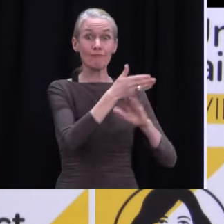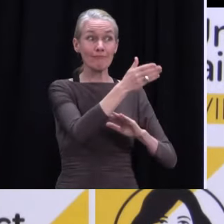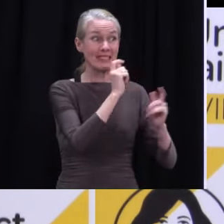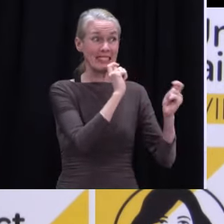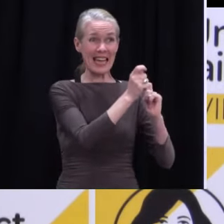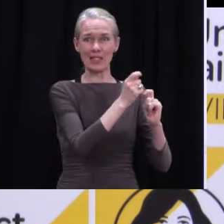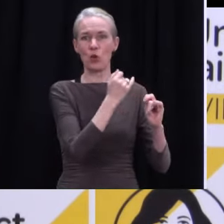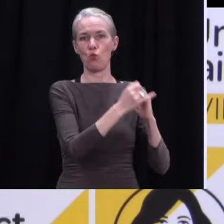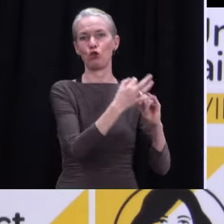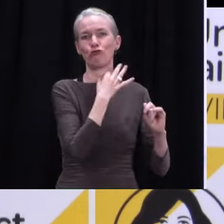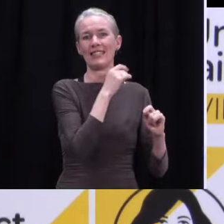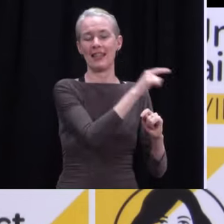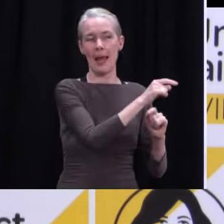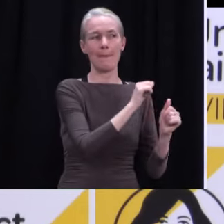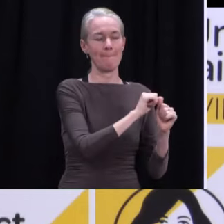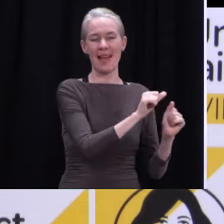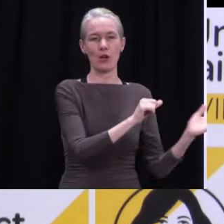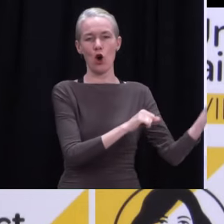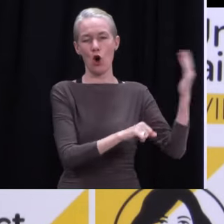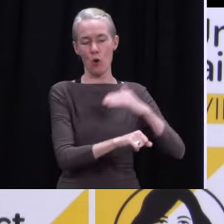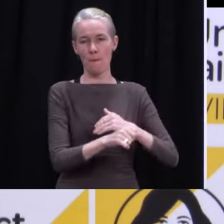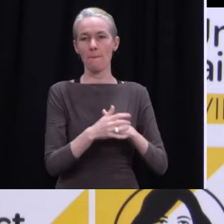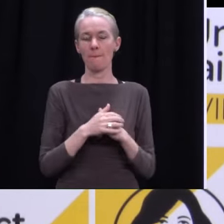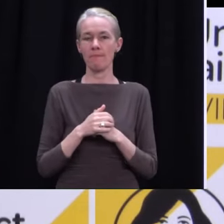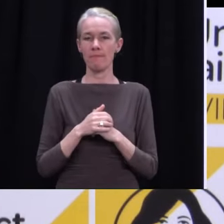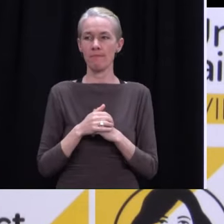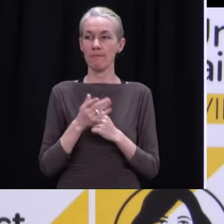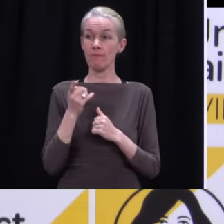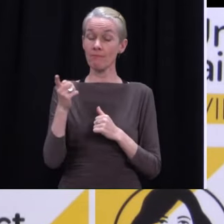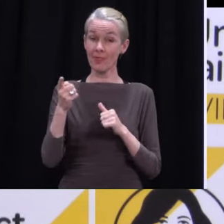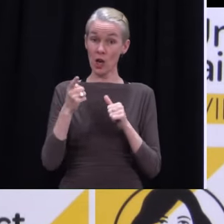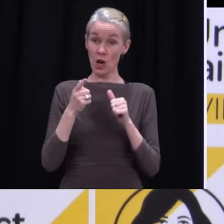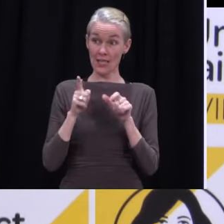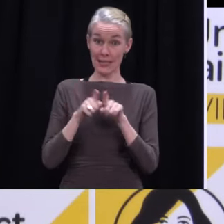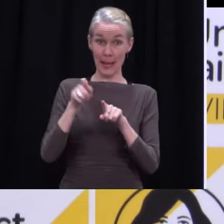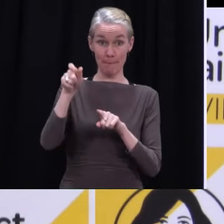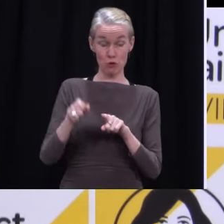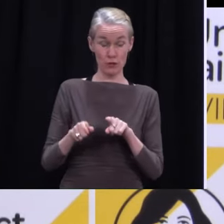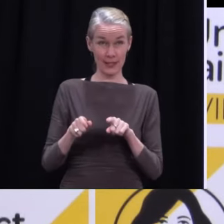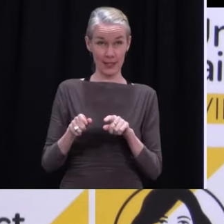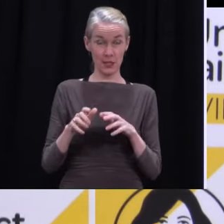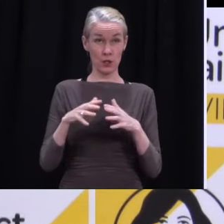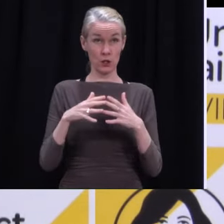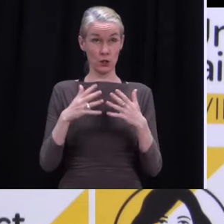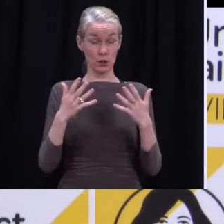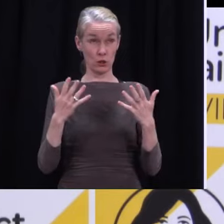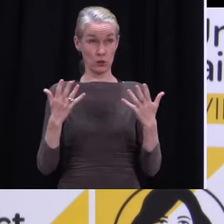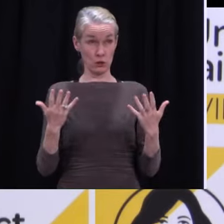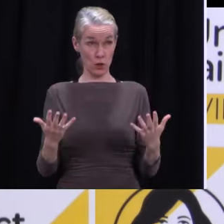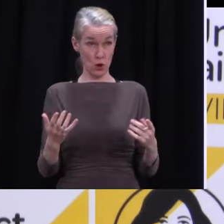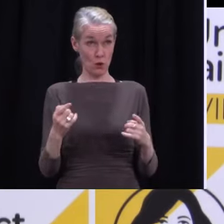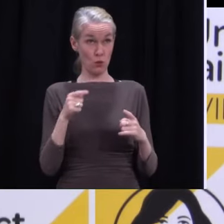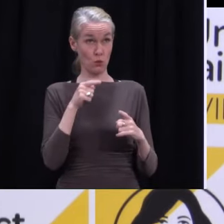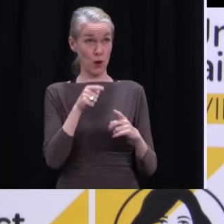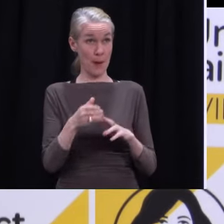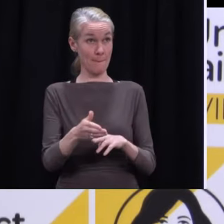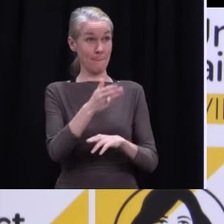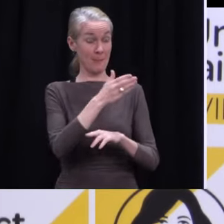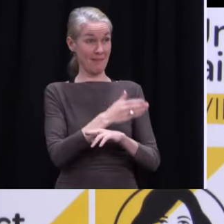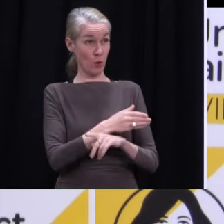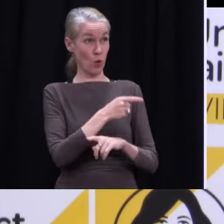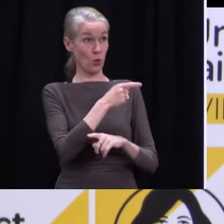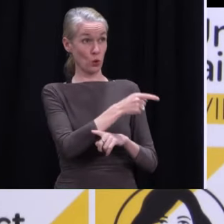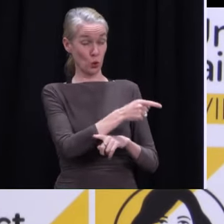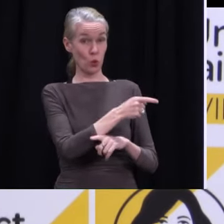the airport. It's likely on that. To come back to the question from yesterday, I guess given the messaging that you have given about the importance and the risk of